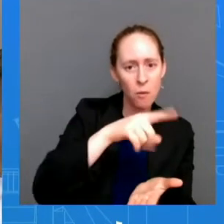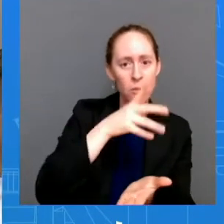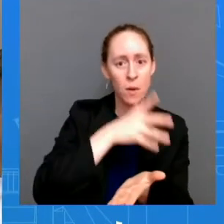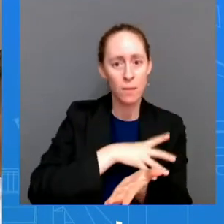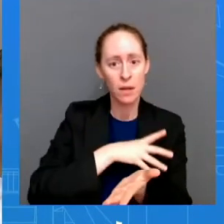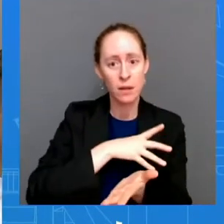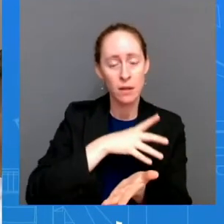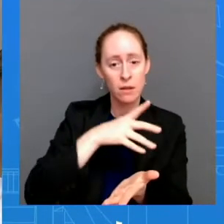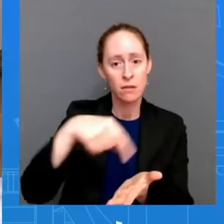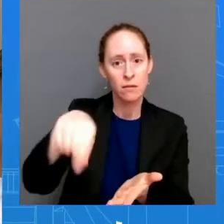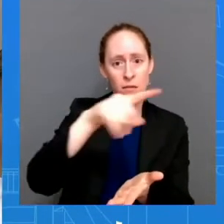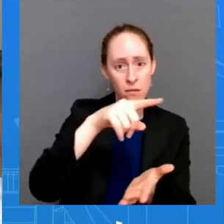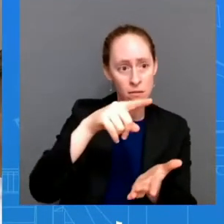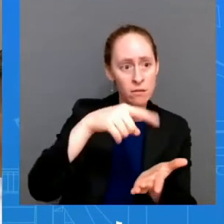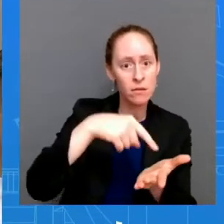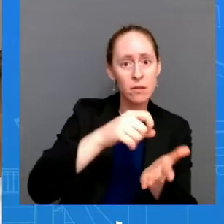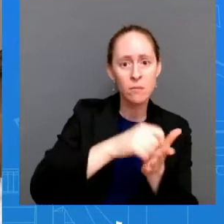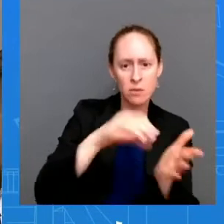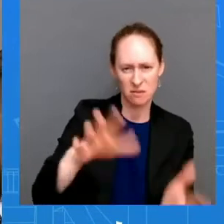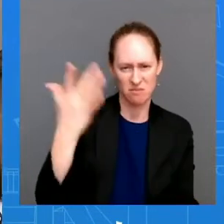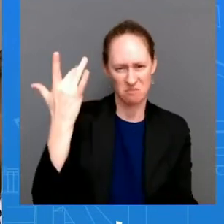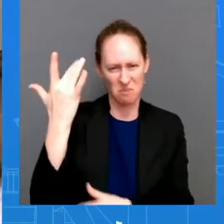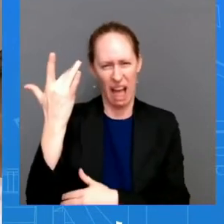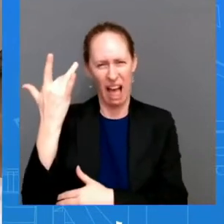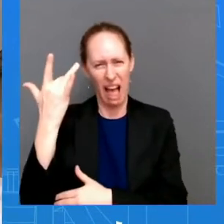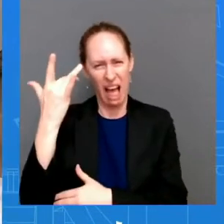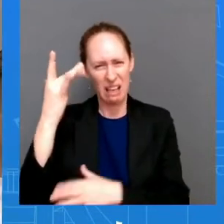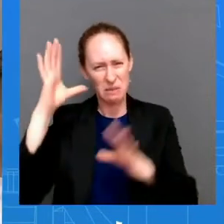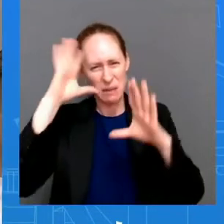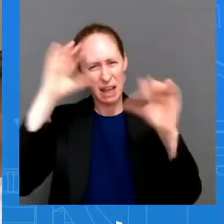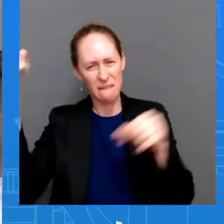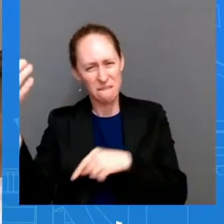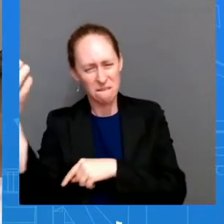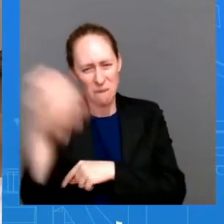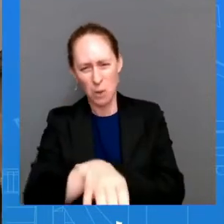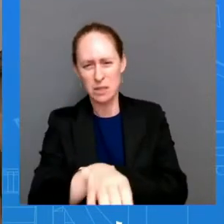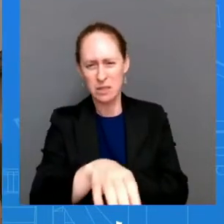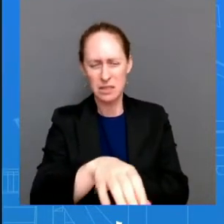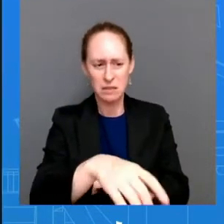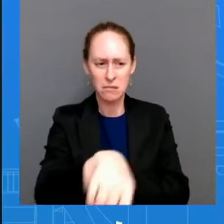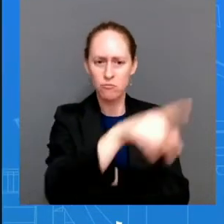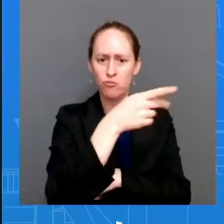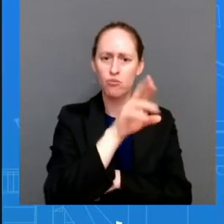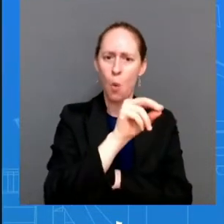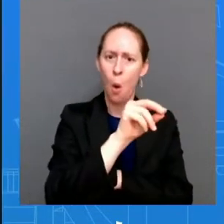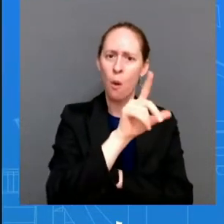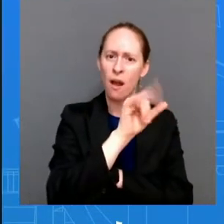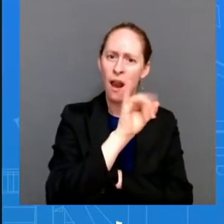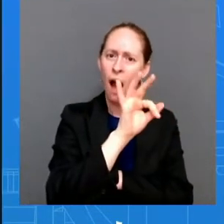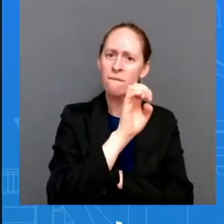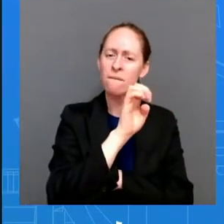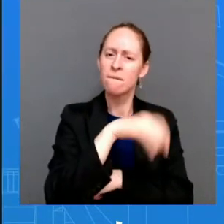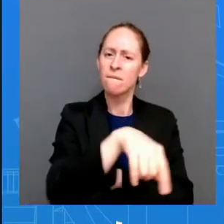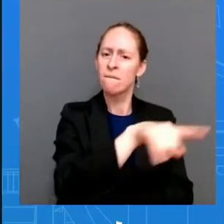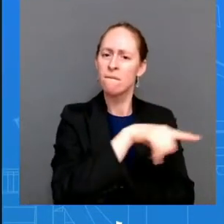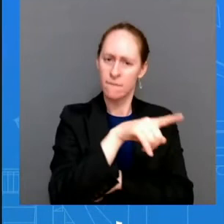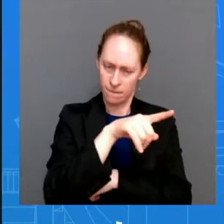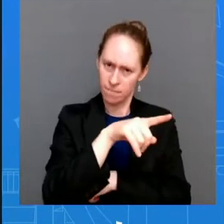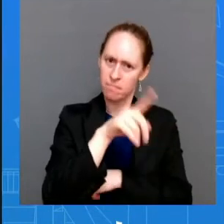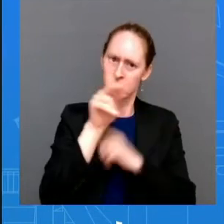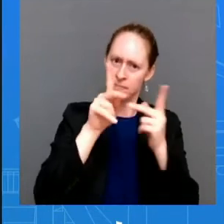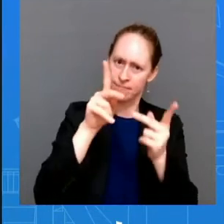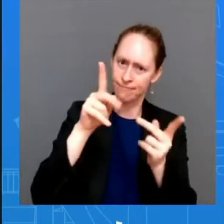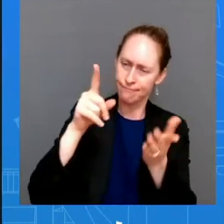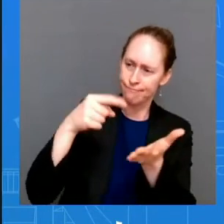pro-life americans including catholics of which he has one to subsidize abortions so i'll say this um so federal